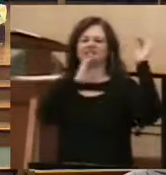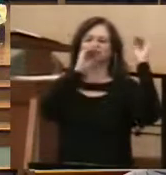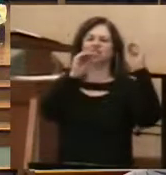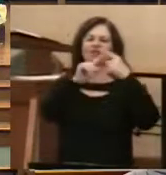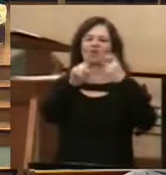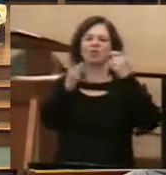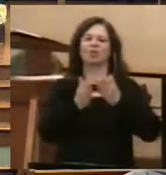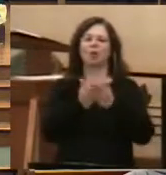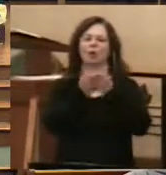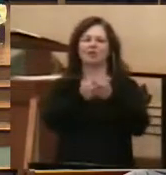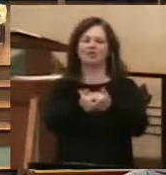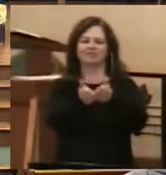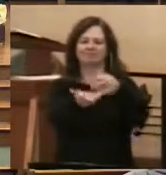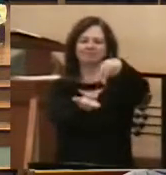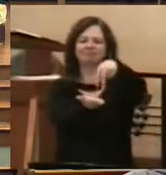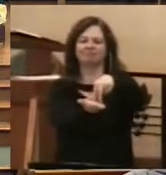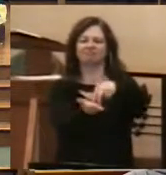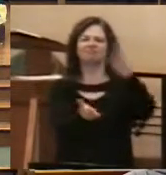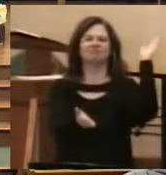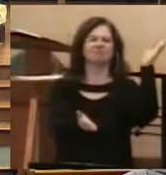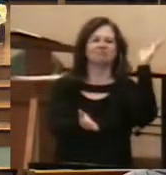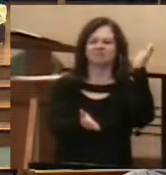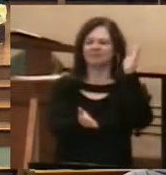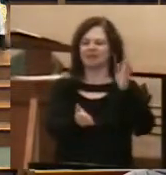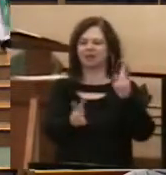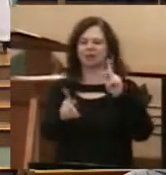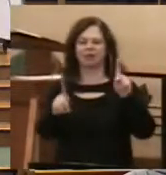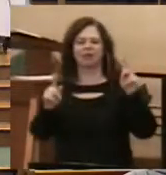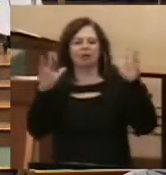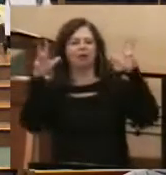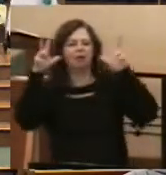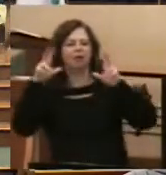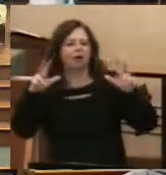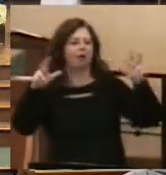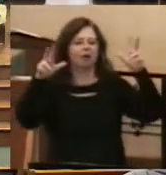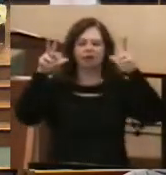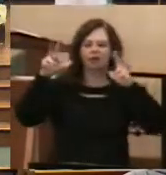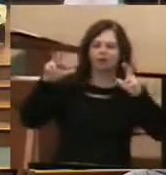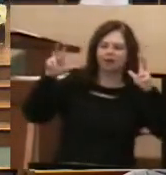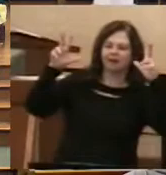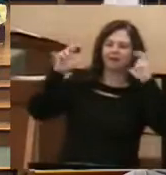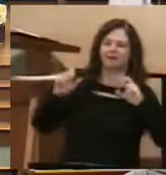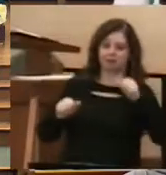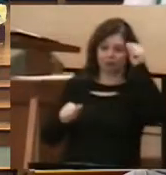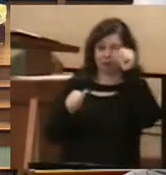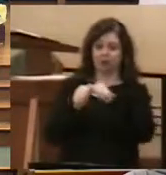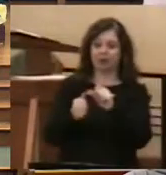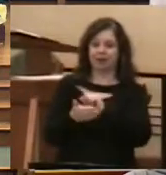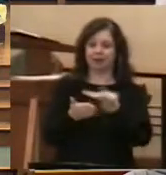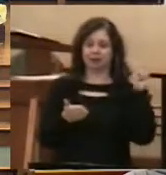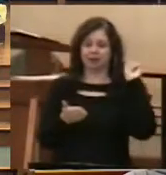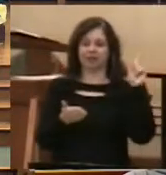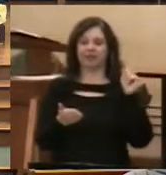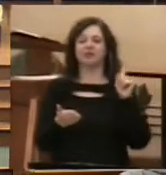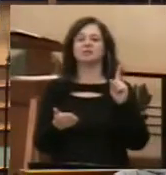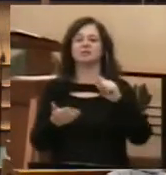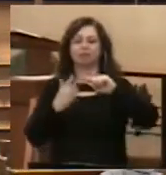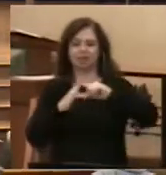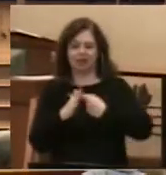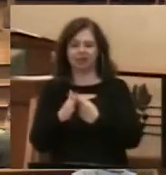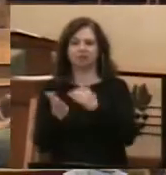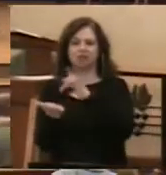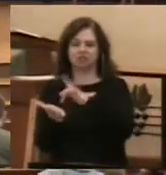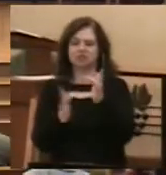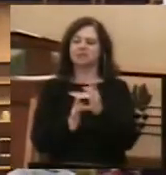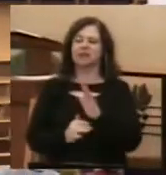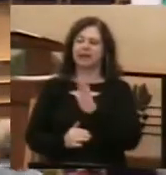words may be heard. If you remember last week, it was the beginning of Jesus' public ministry. He had